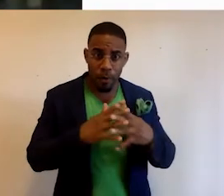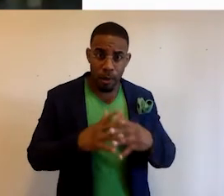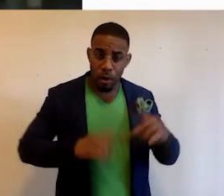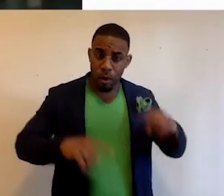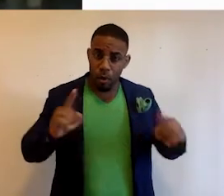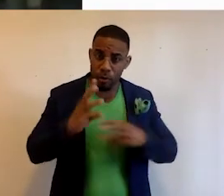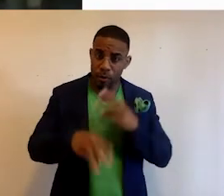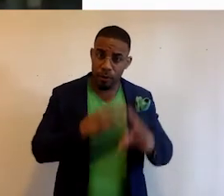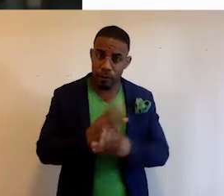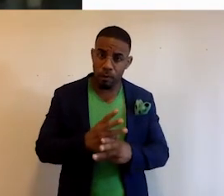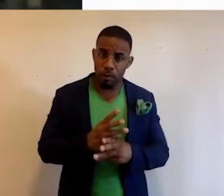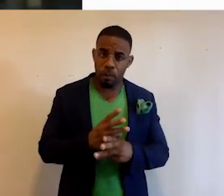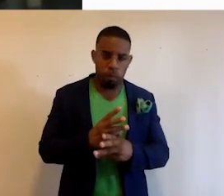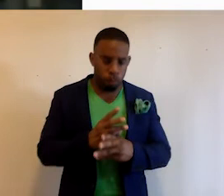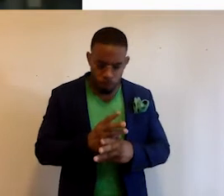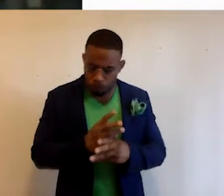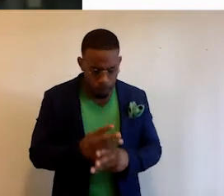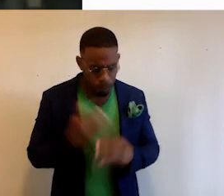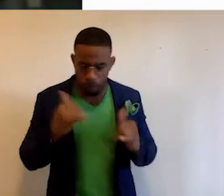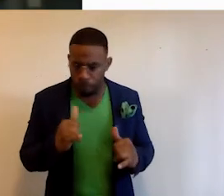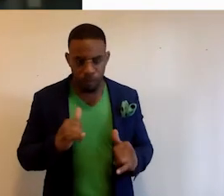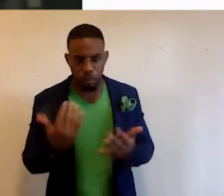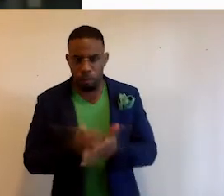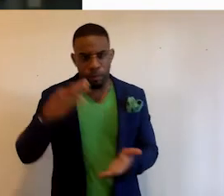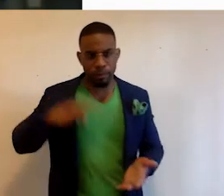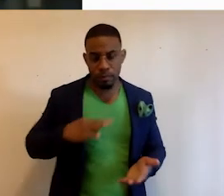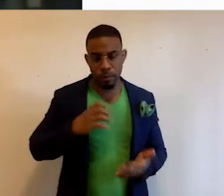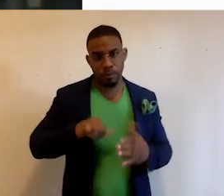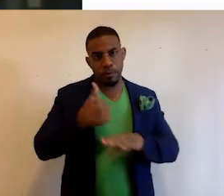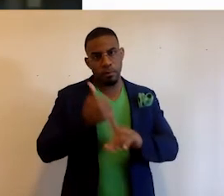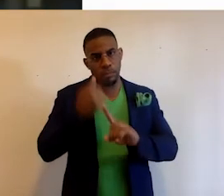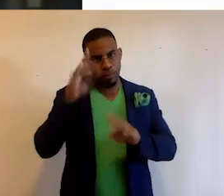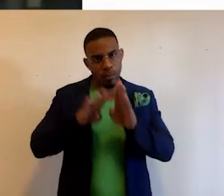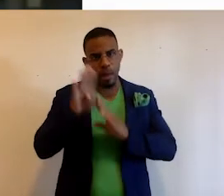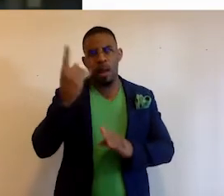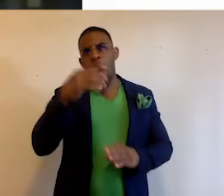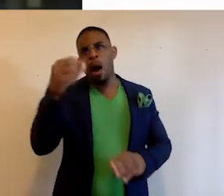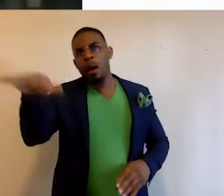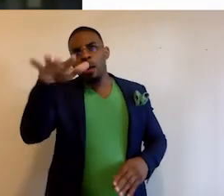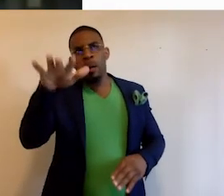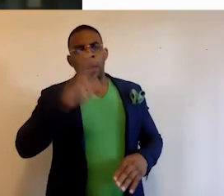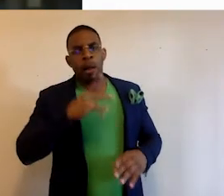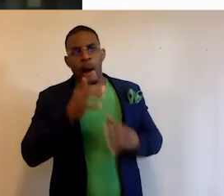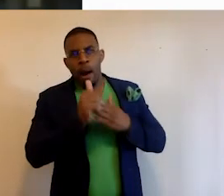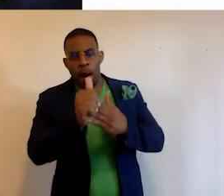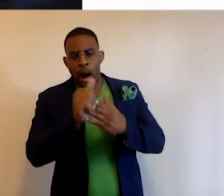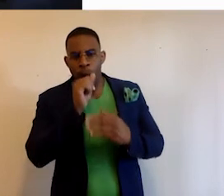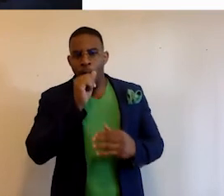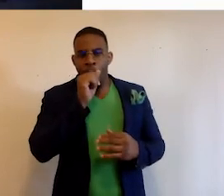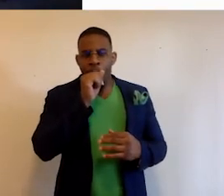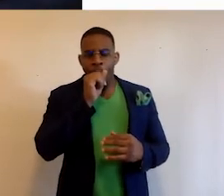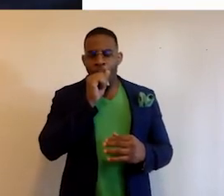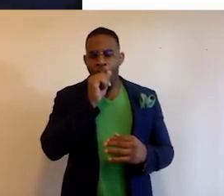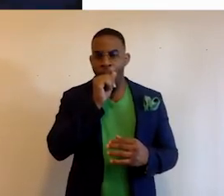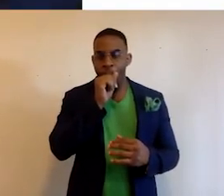all over the world who feel that they've been underrepresented to suddenly say, hey, listen, there's something out there that's pertinent to us. The organizers